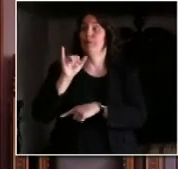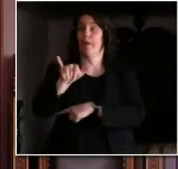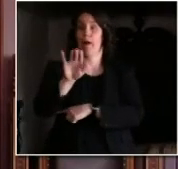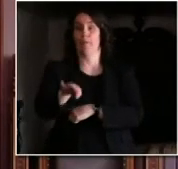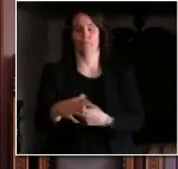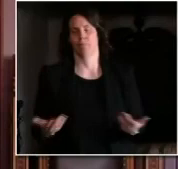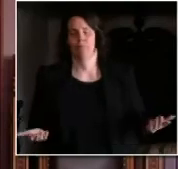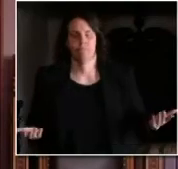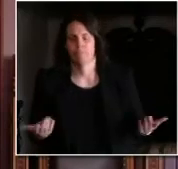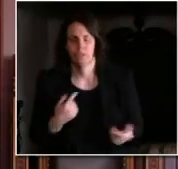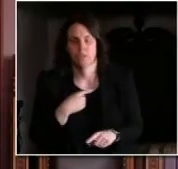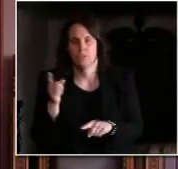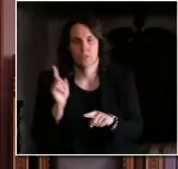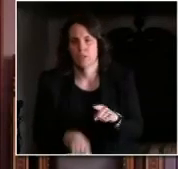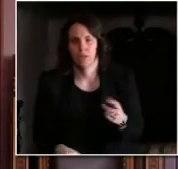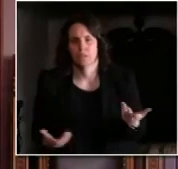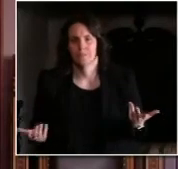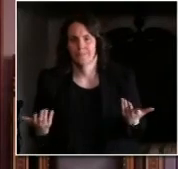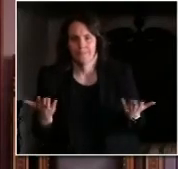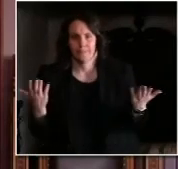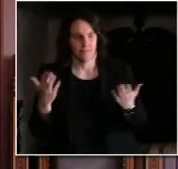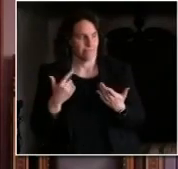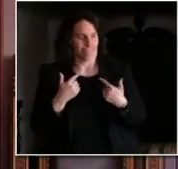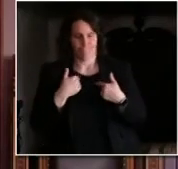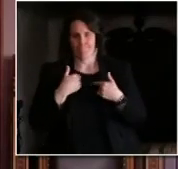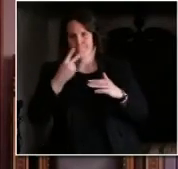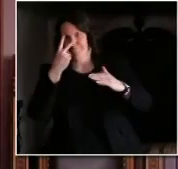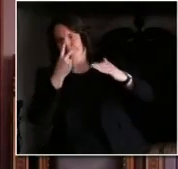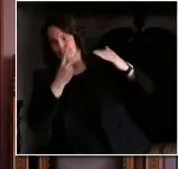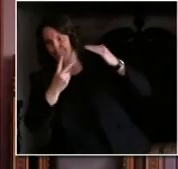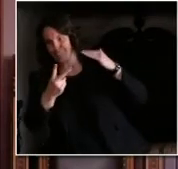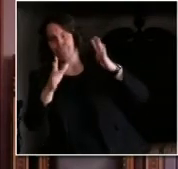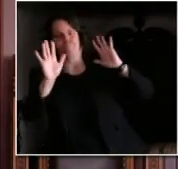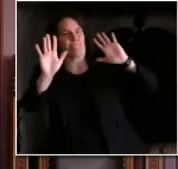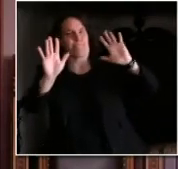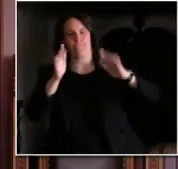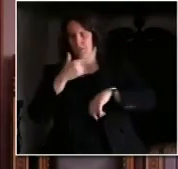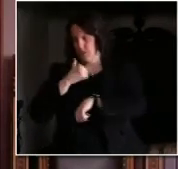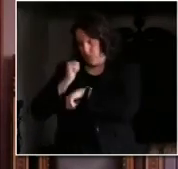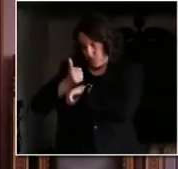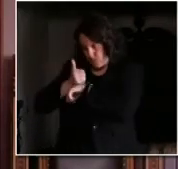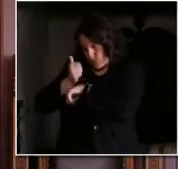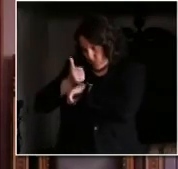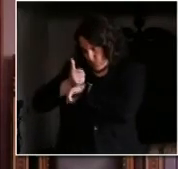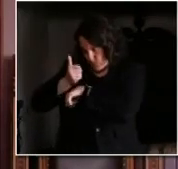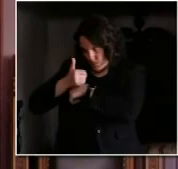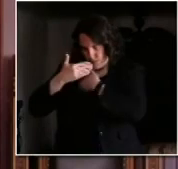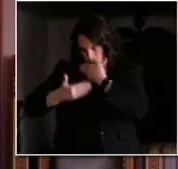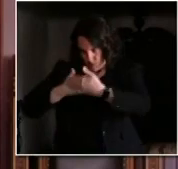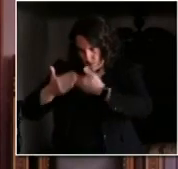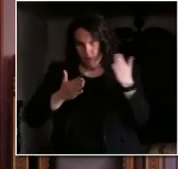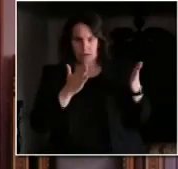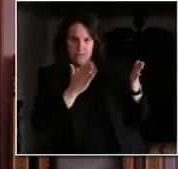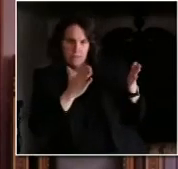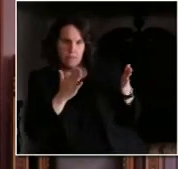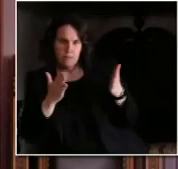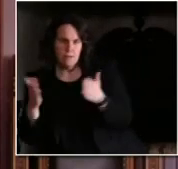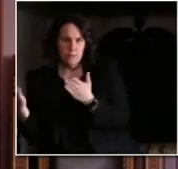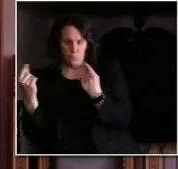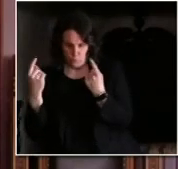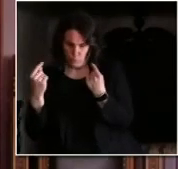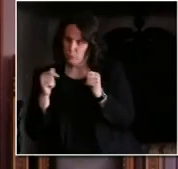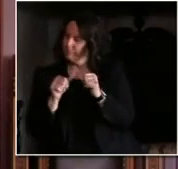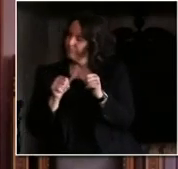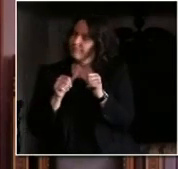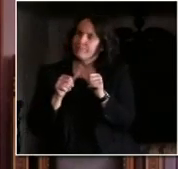to have these things done so that the planning that's going on in our businesses will continue to you know